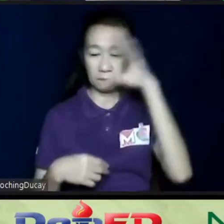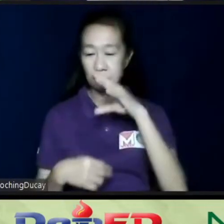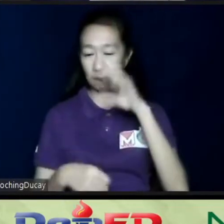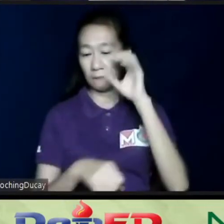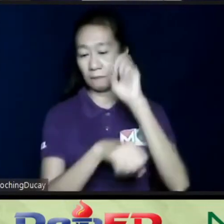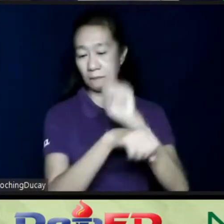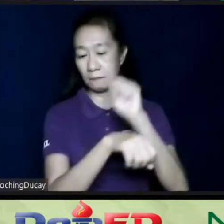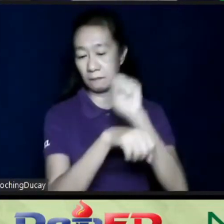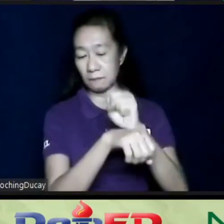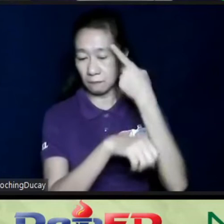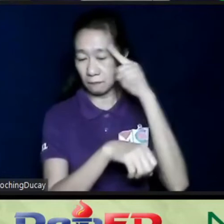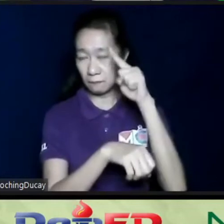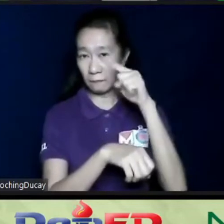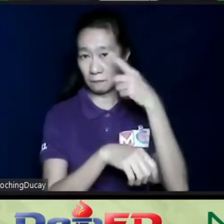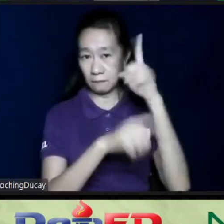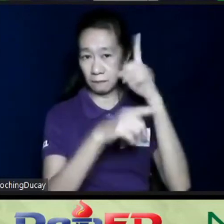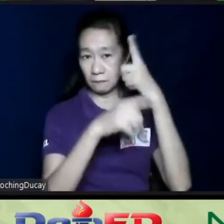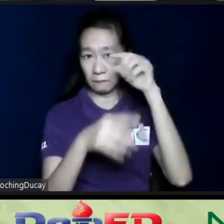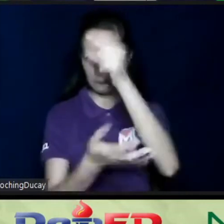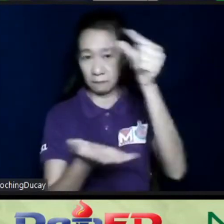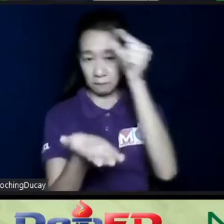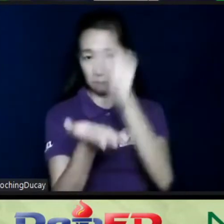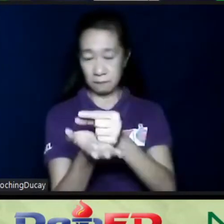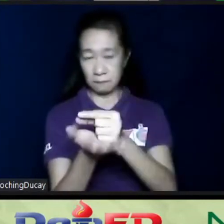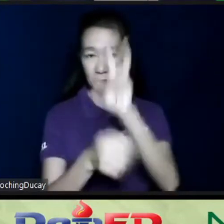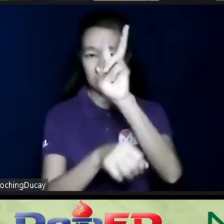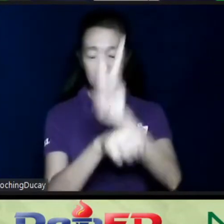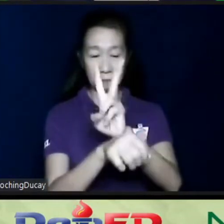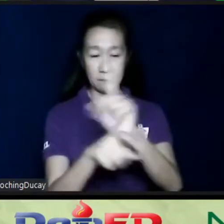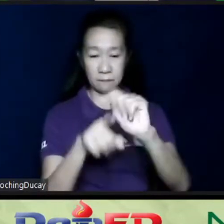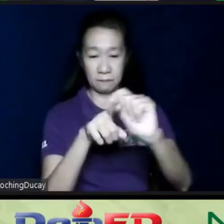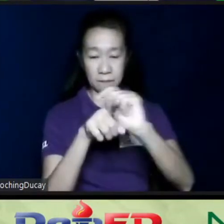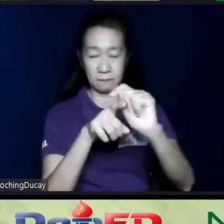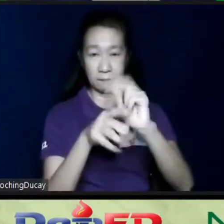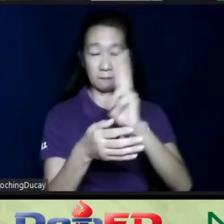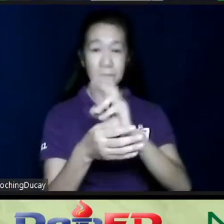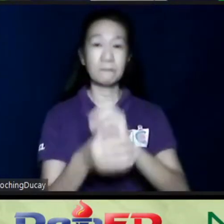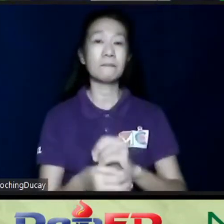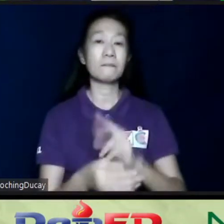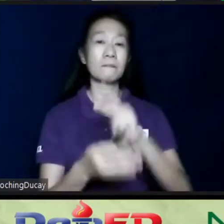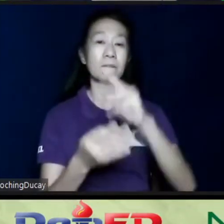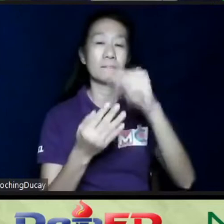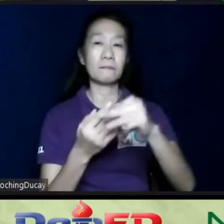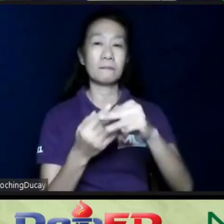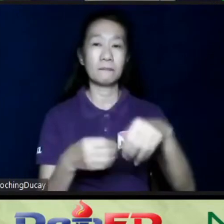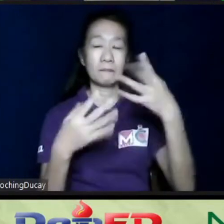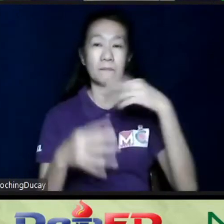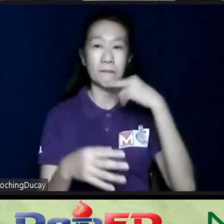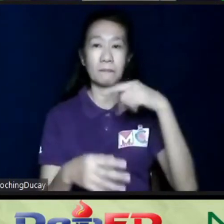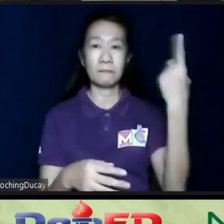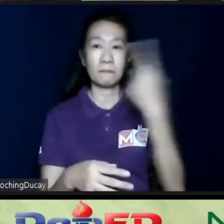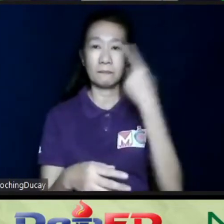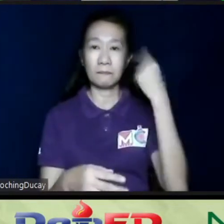the successful graduates of vocational training programs offered by not just the Depth-Ed, but